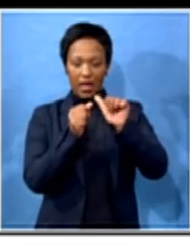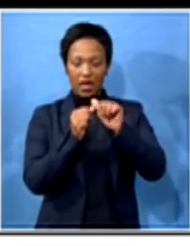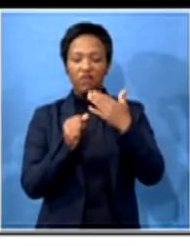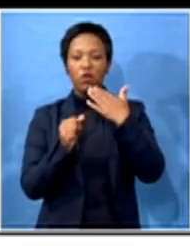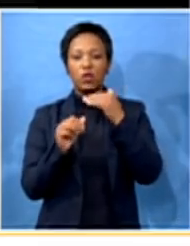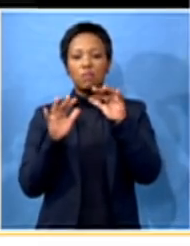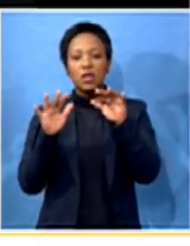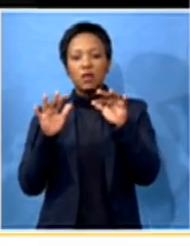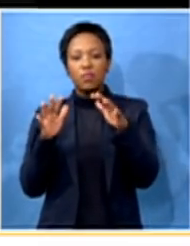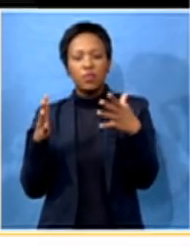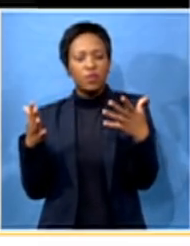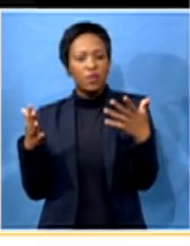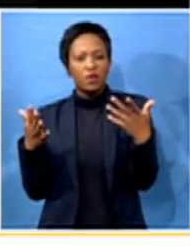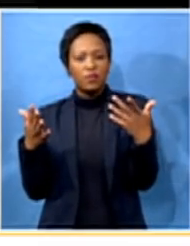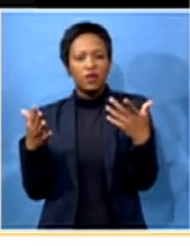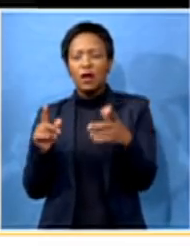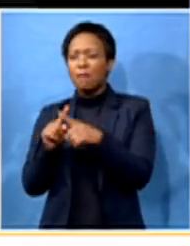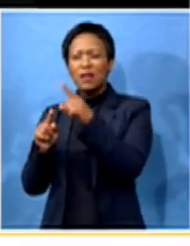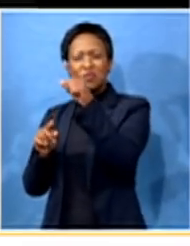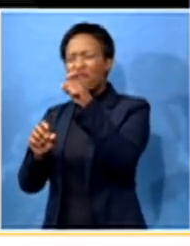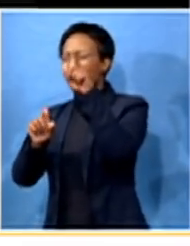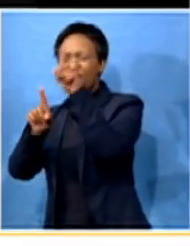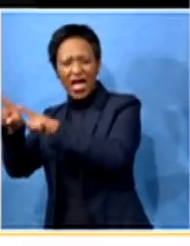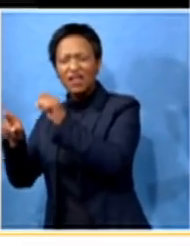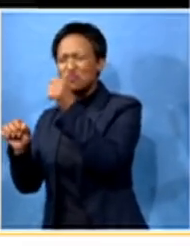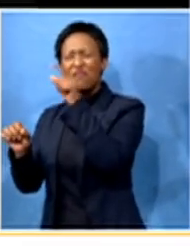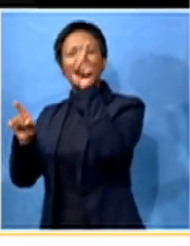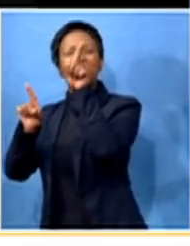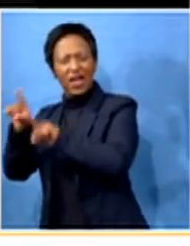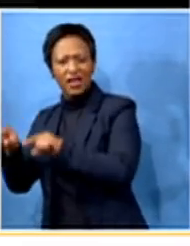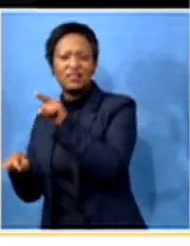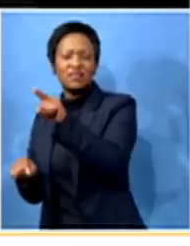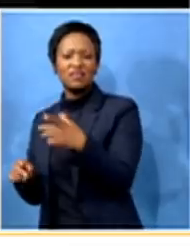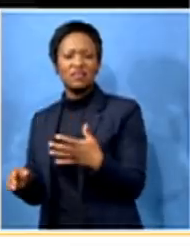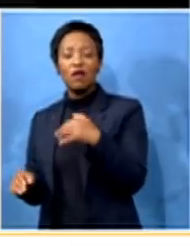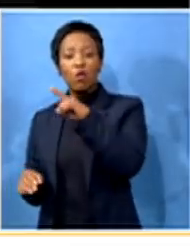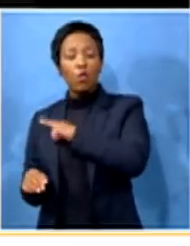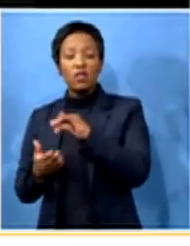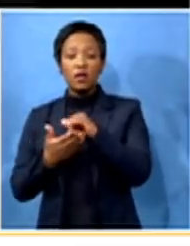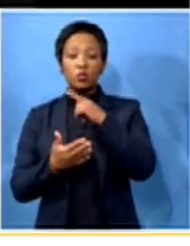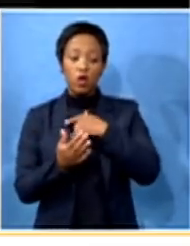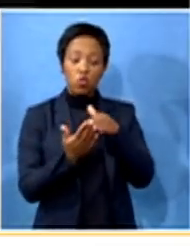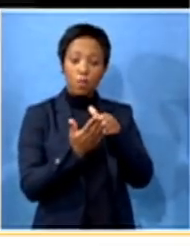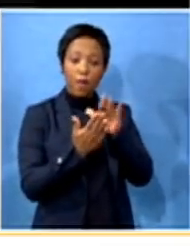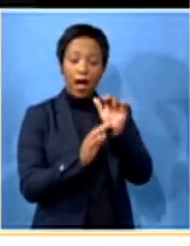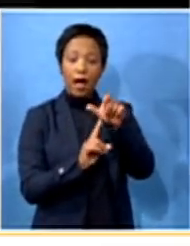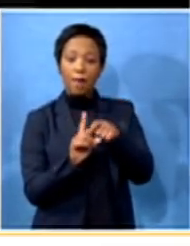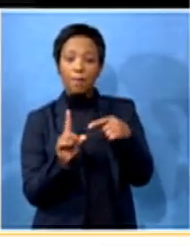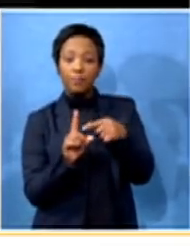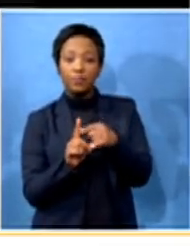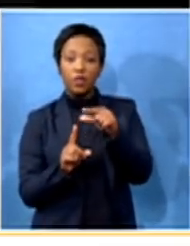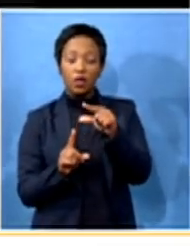of Etteguini. haven't been. It is to the advantage of the citizens of Etteguini. And that is why you removed Ms. Kumete because you said